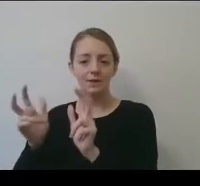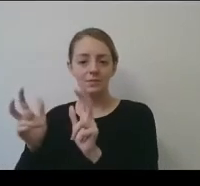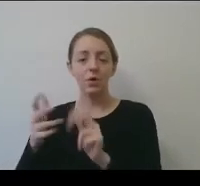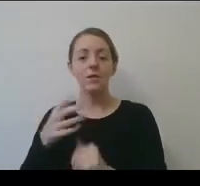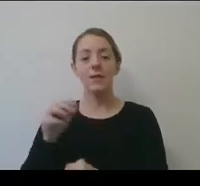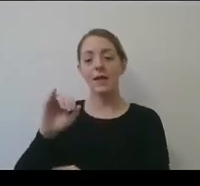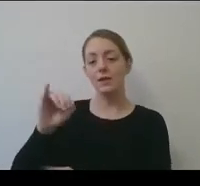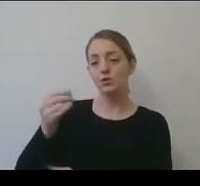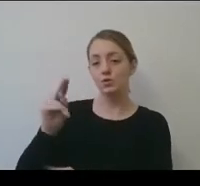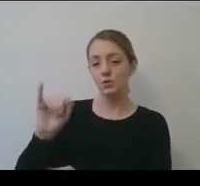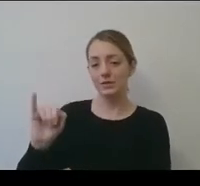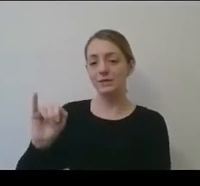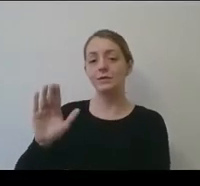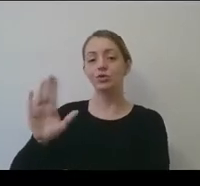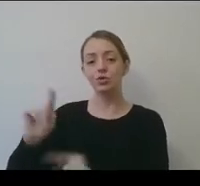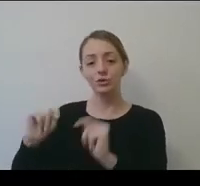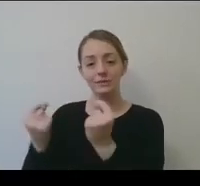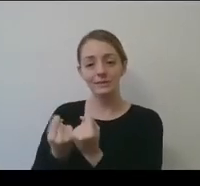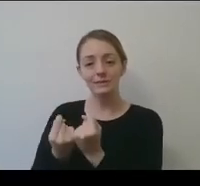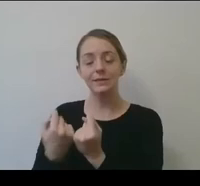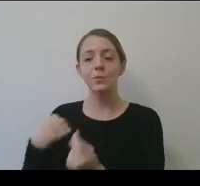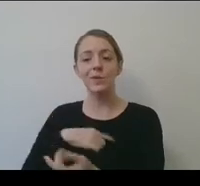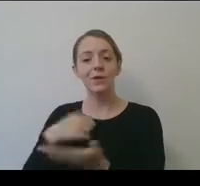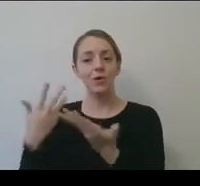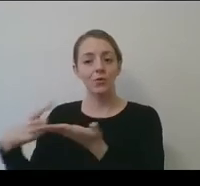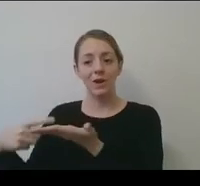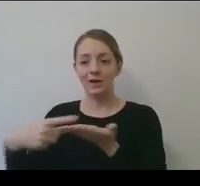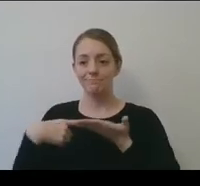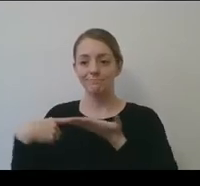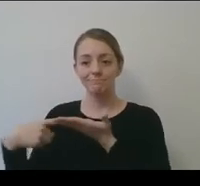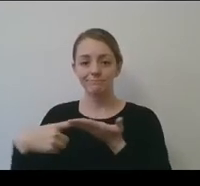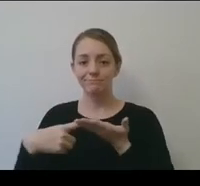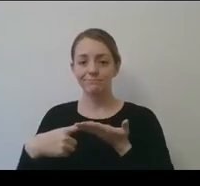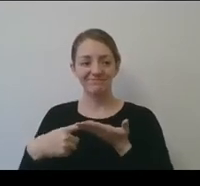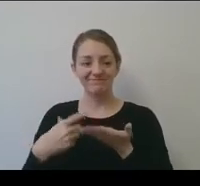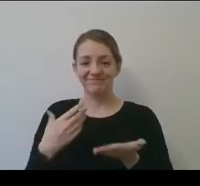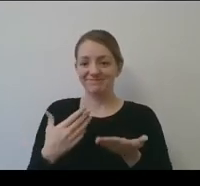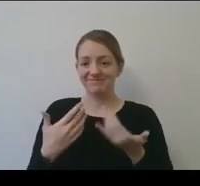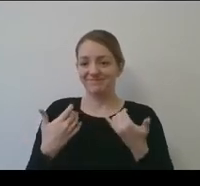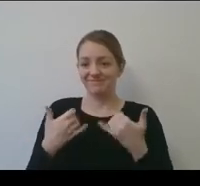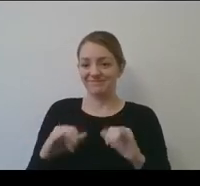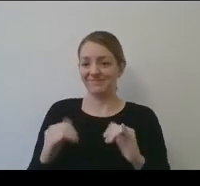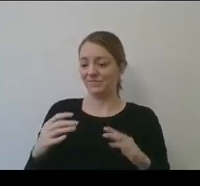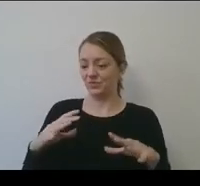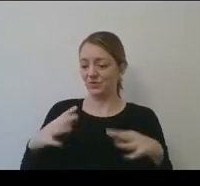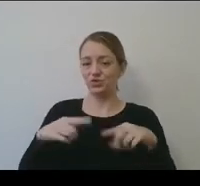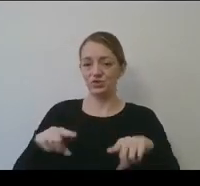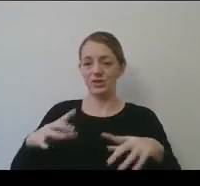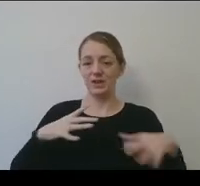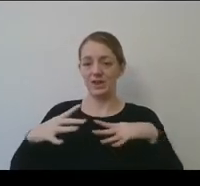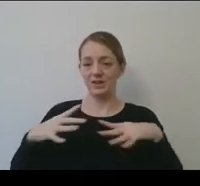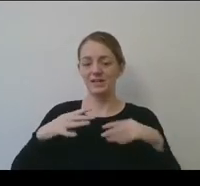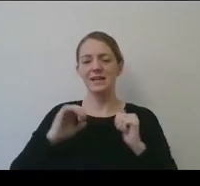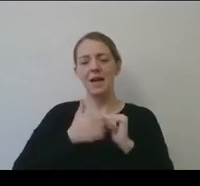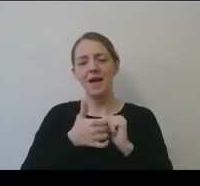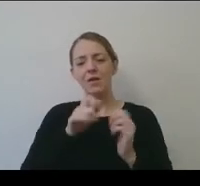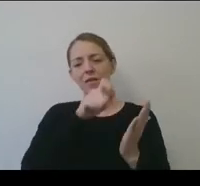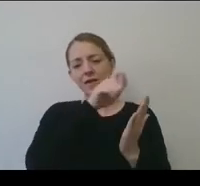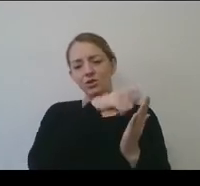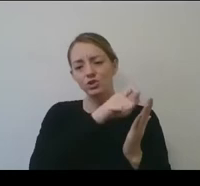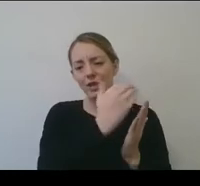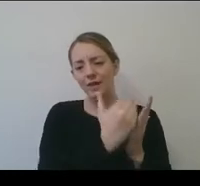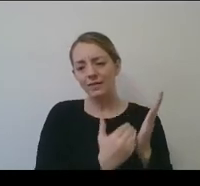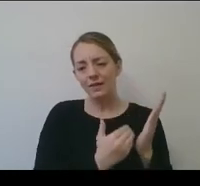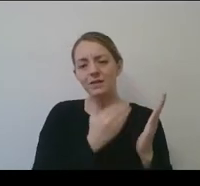credit and her team, we've already had conversations, um, even right during the holidays and after on how that checklist transcends over to championships